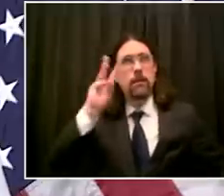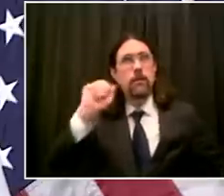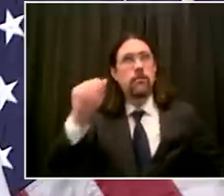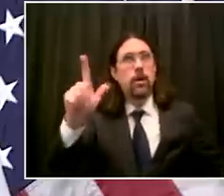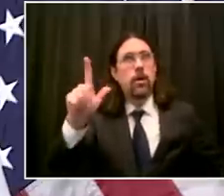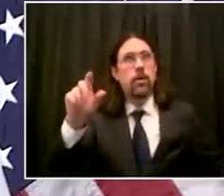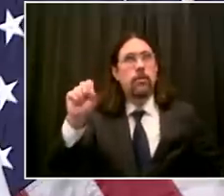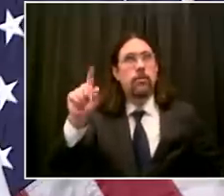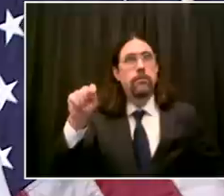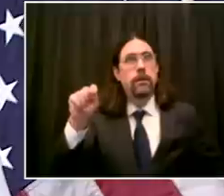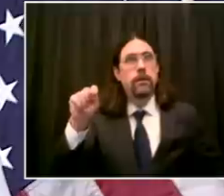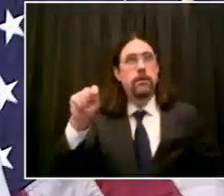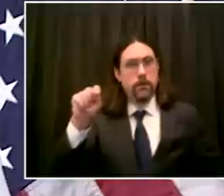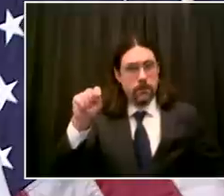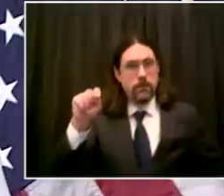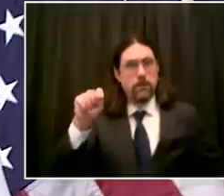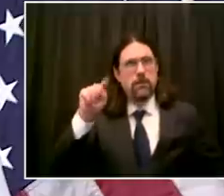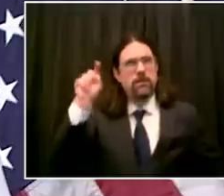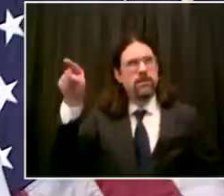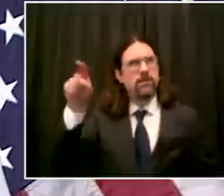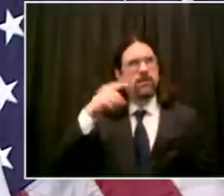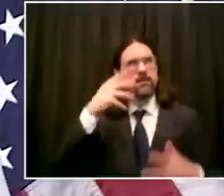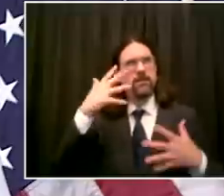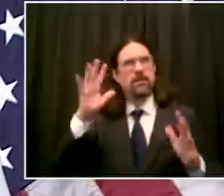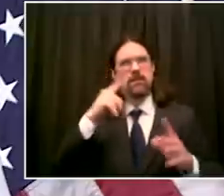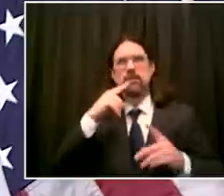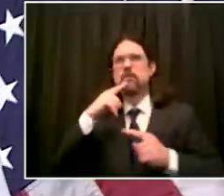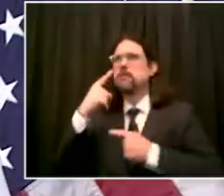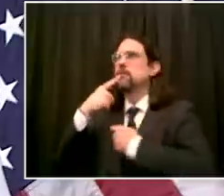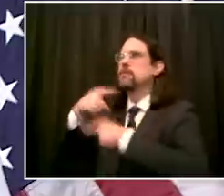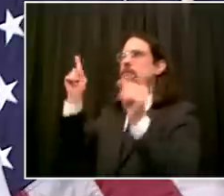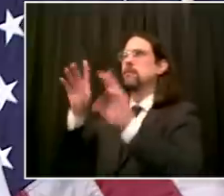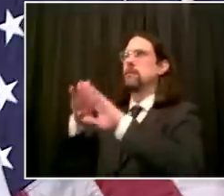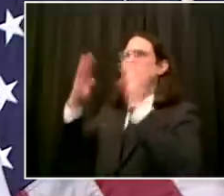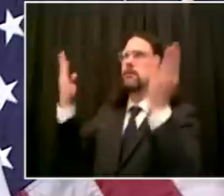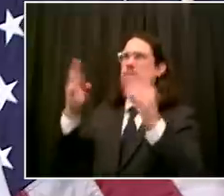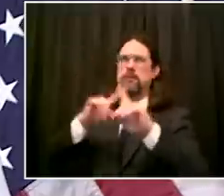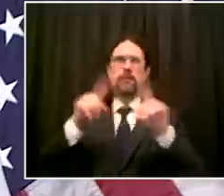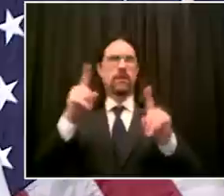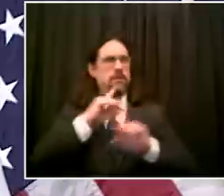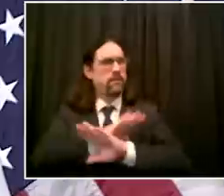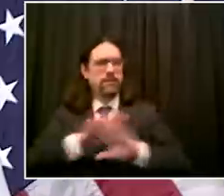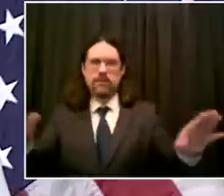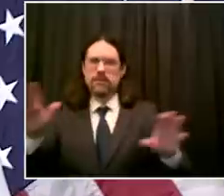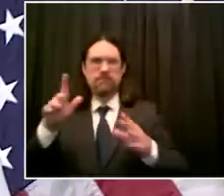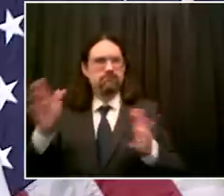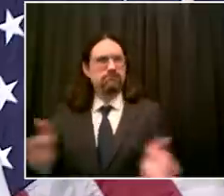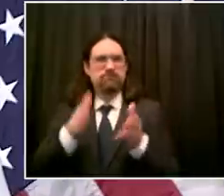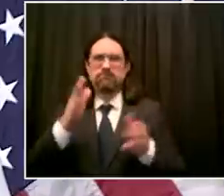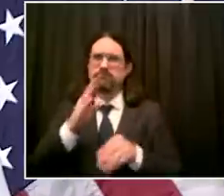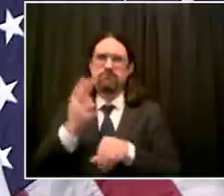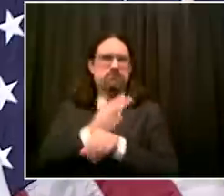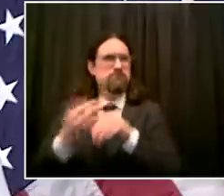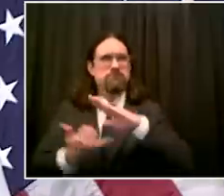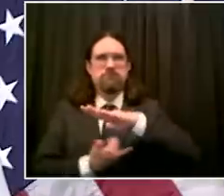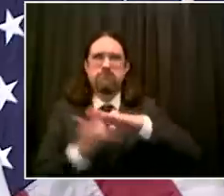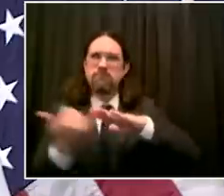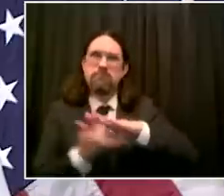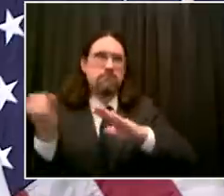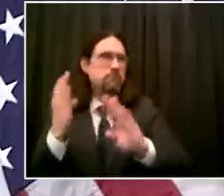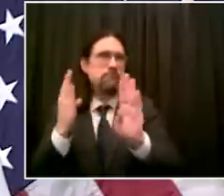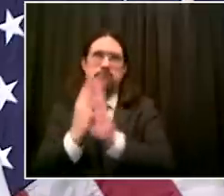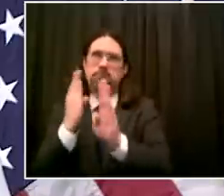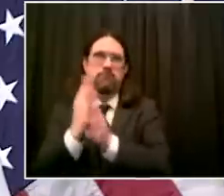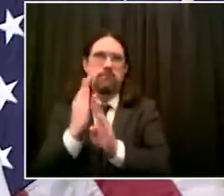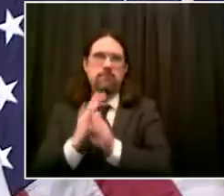that it would likely create a considerable traffic issues if many private sector corporations issue similar directives and should it fall upon